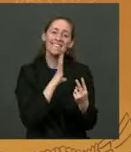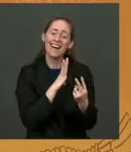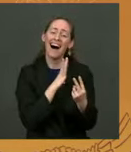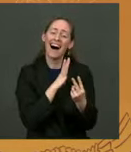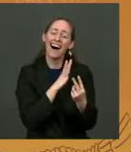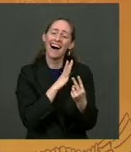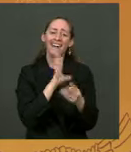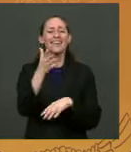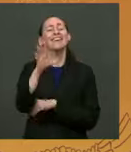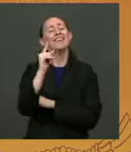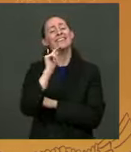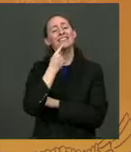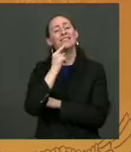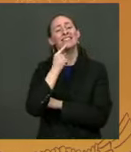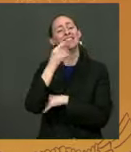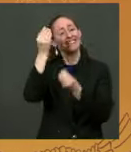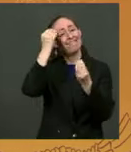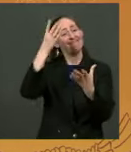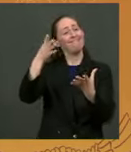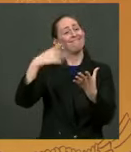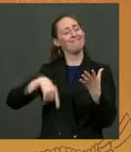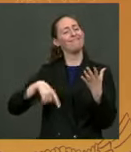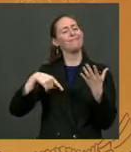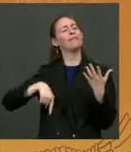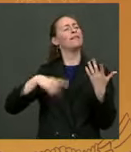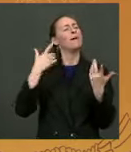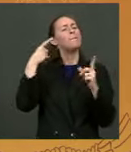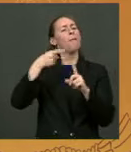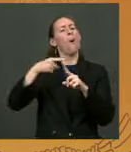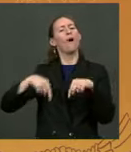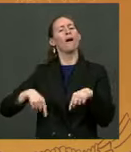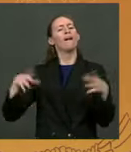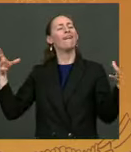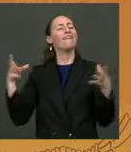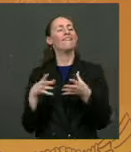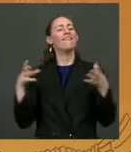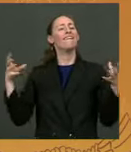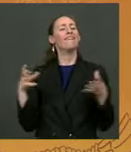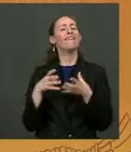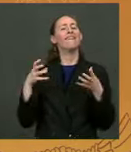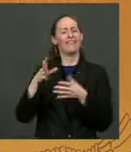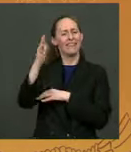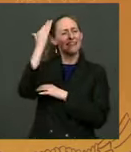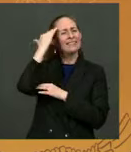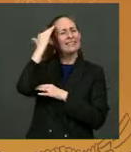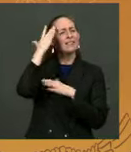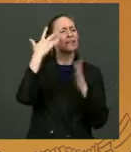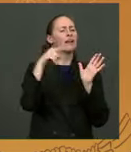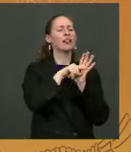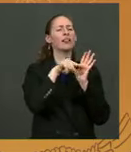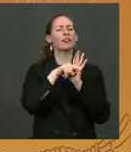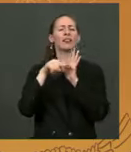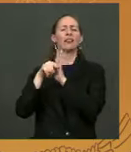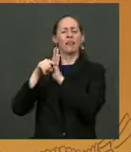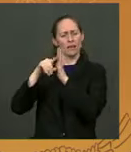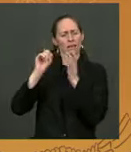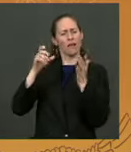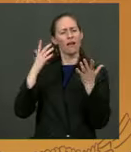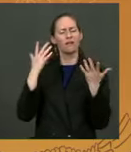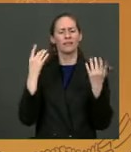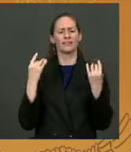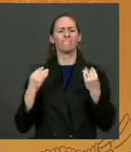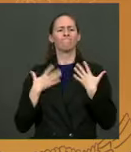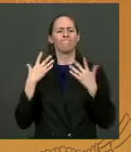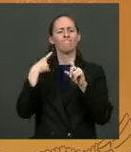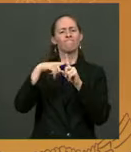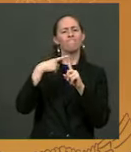to continue traditions like this, to remind us how, from darkness, there's light and hope and progress. And that's what this year's Thanksgiving, in